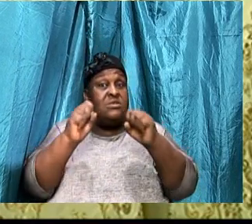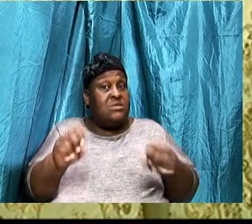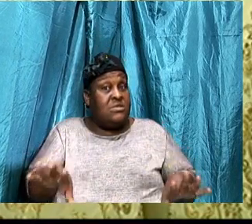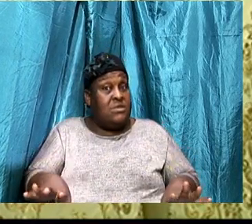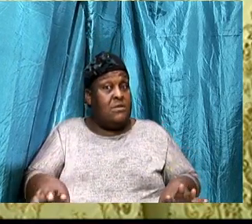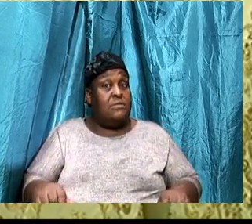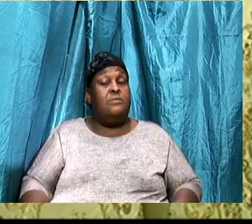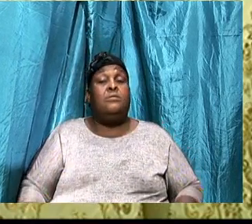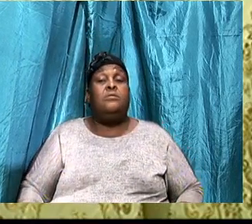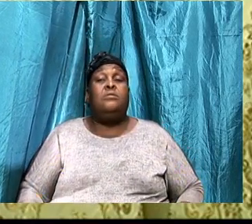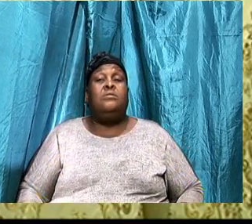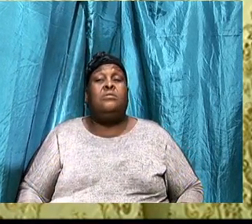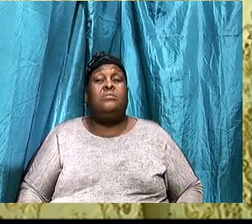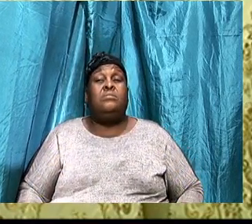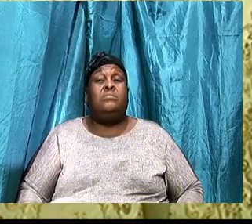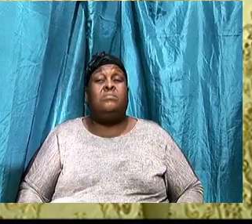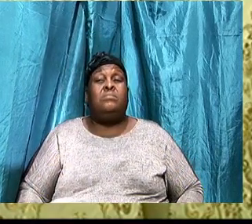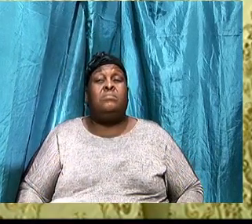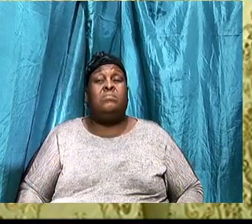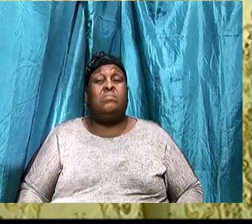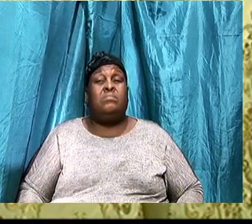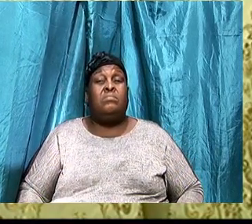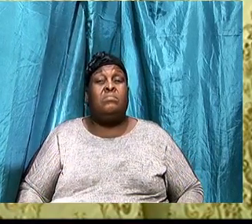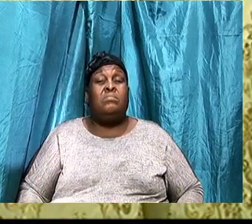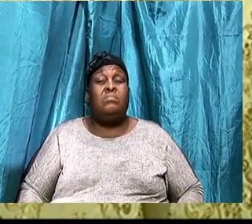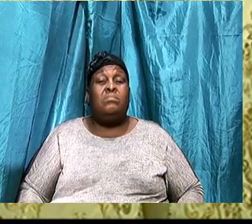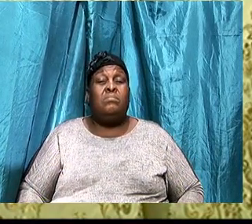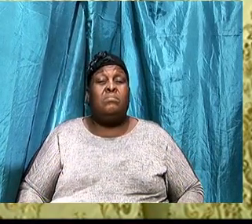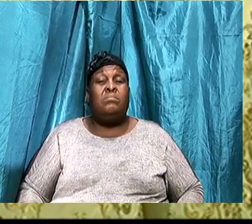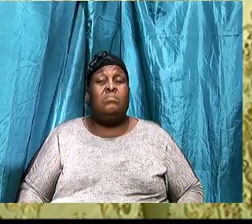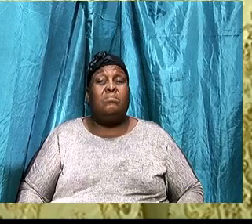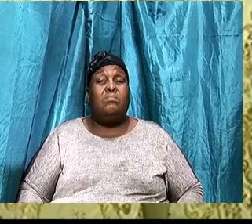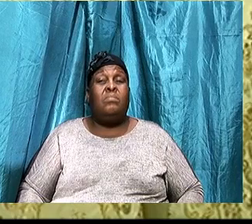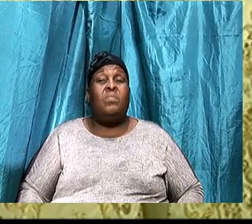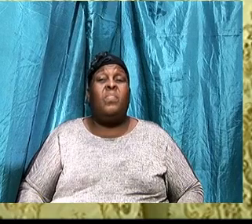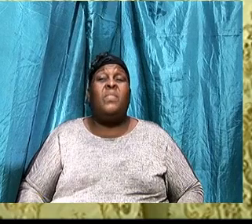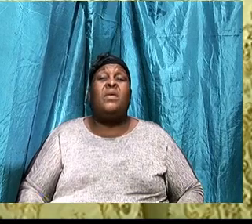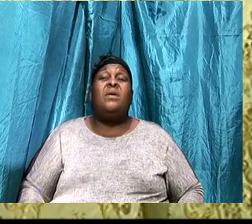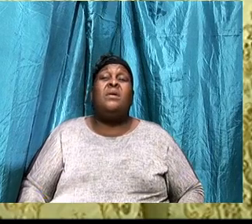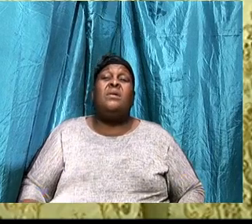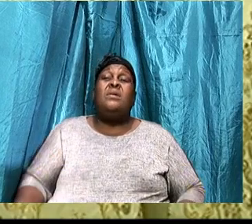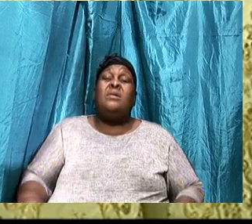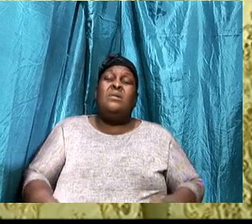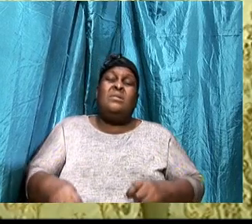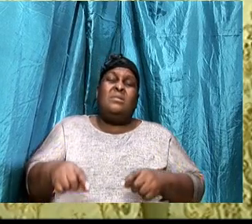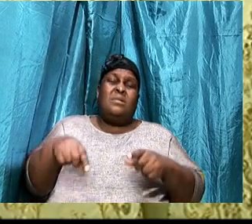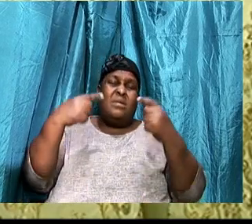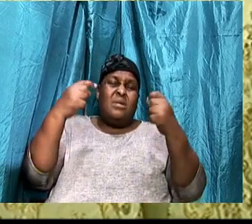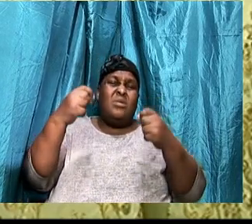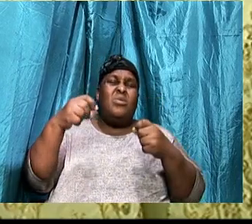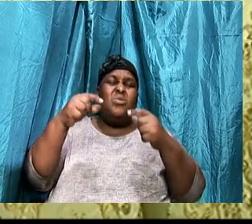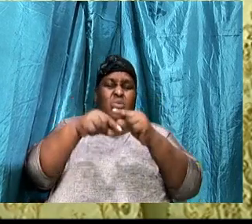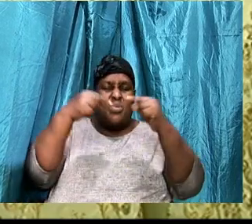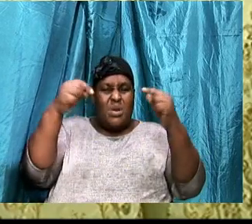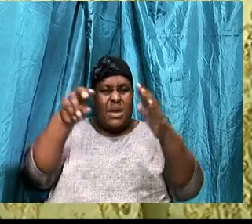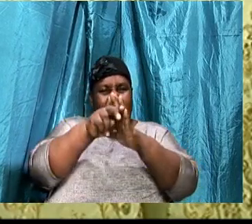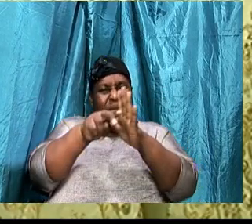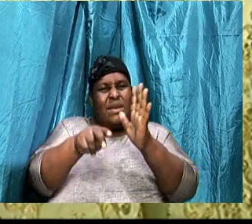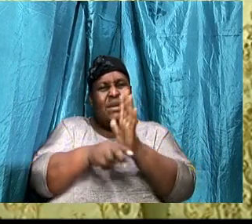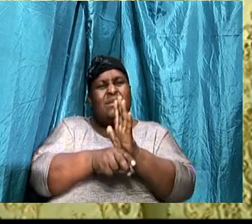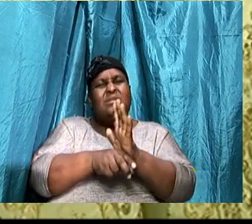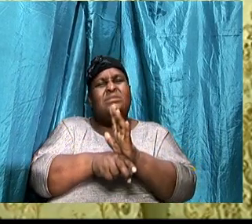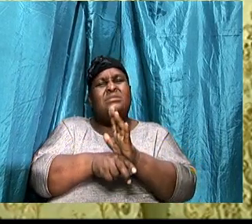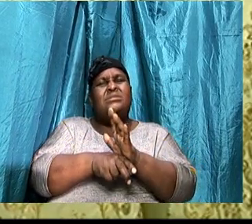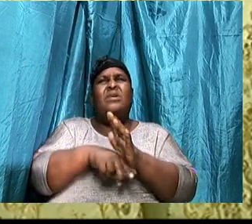19 and 20, It says, exceeding greatness, Of his power, Paul